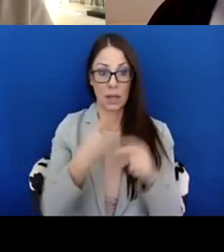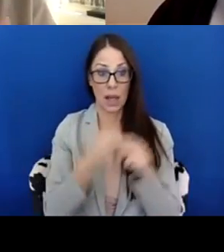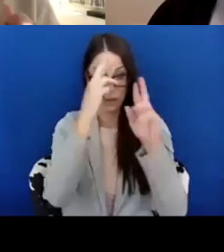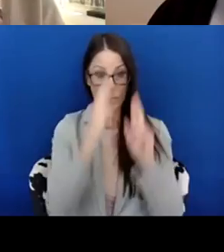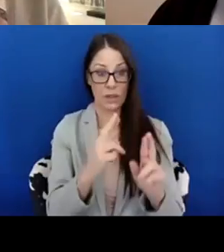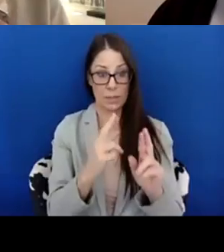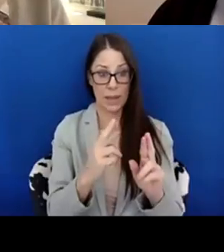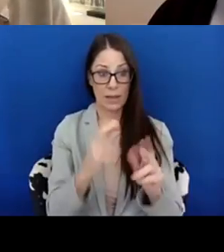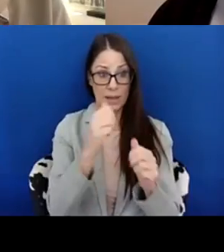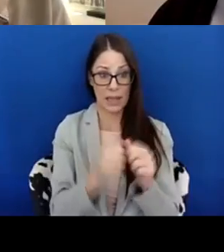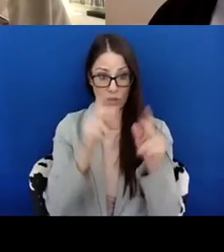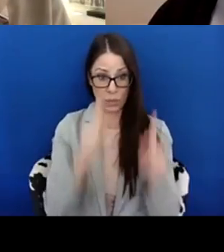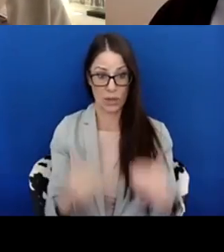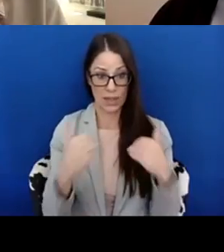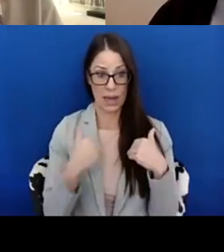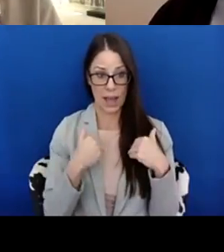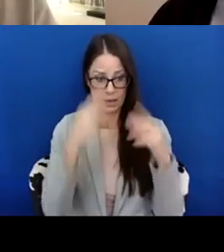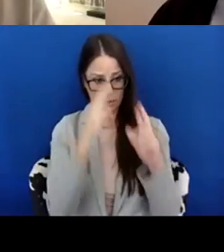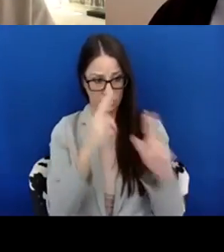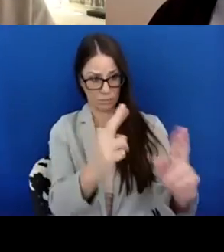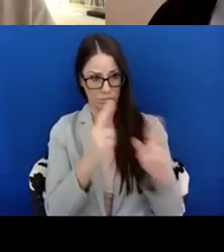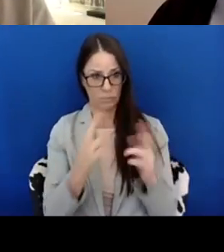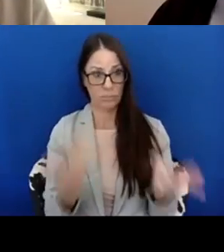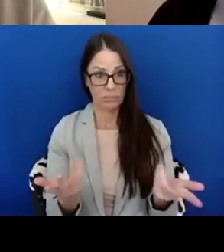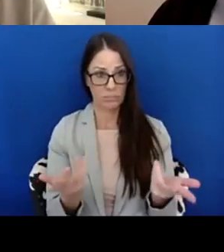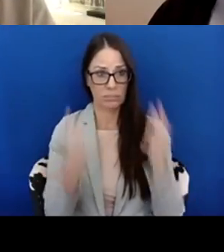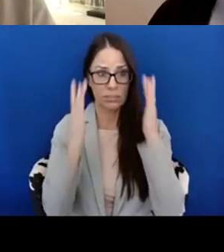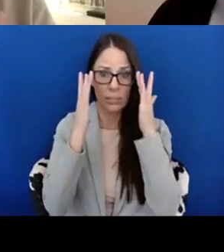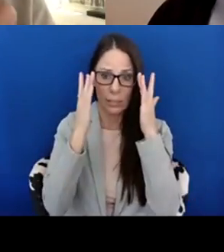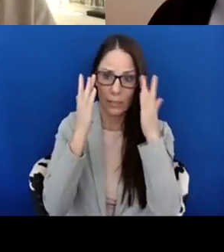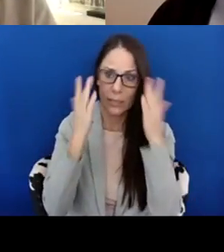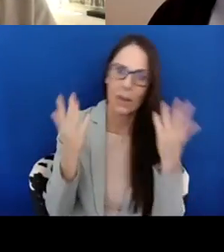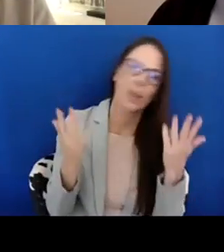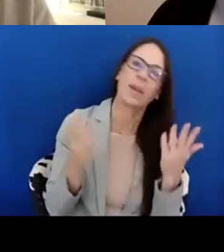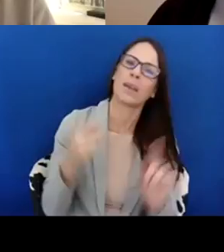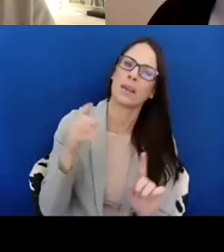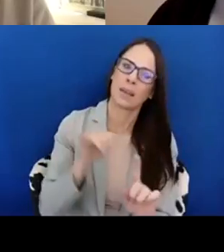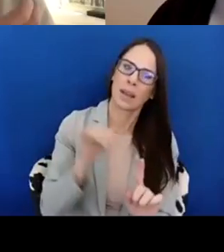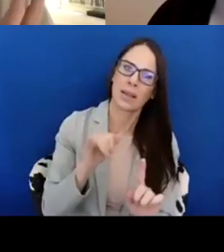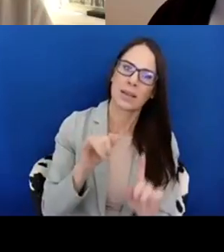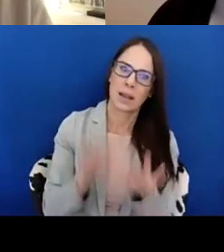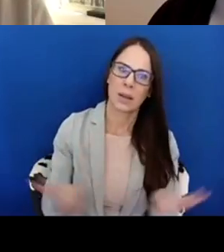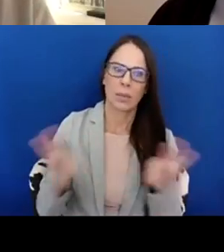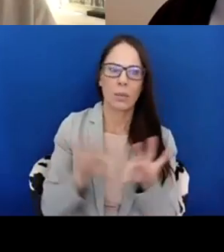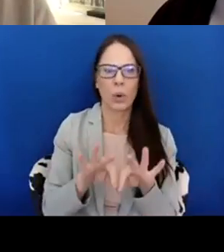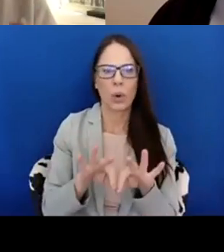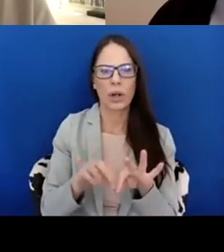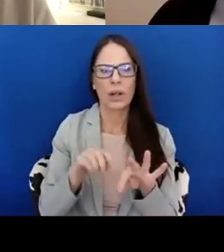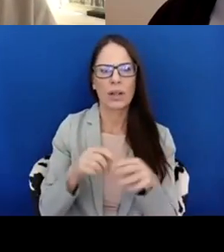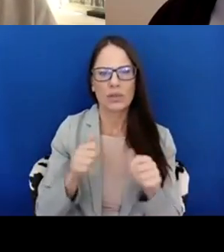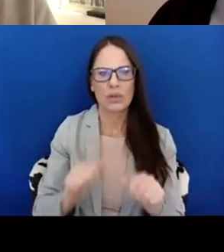has for the other party, uh, that is, uh, important in trying to make possible